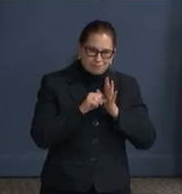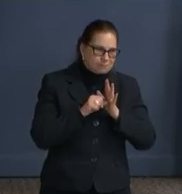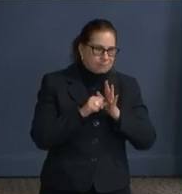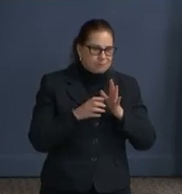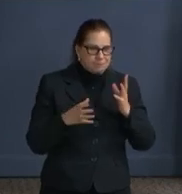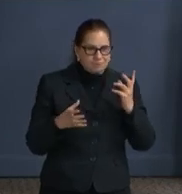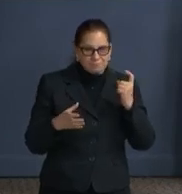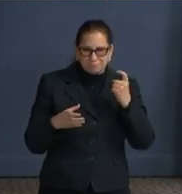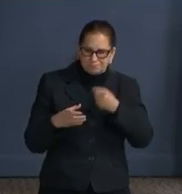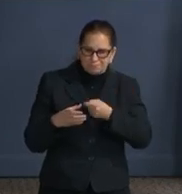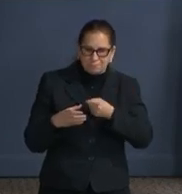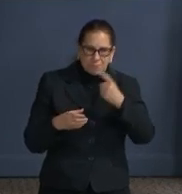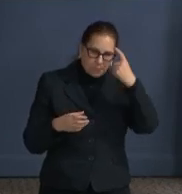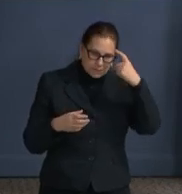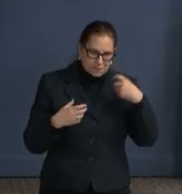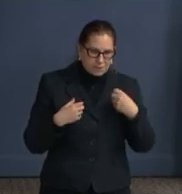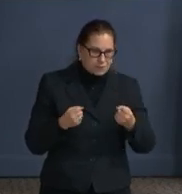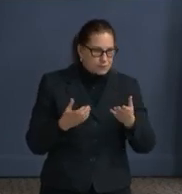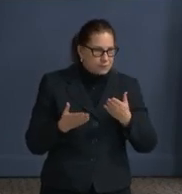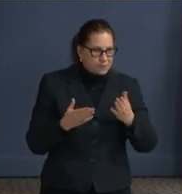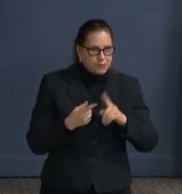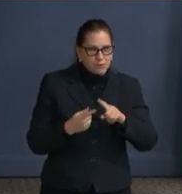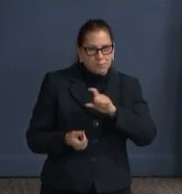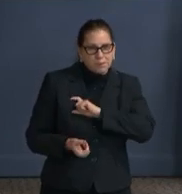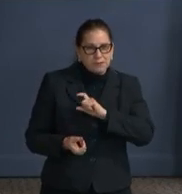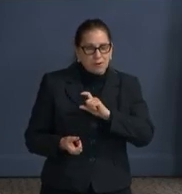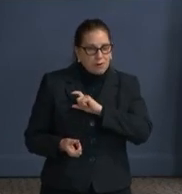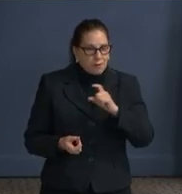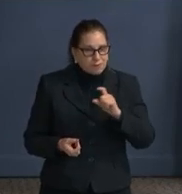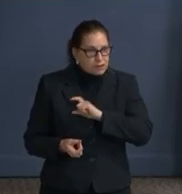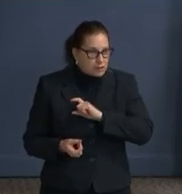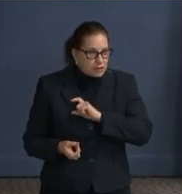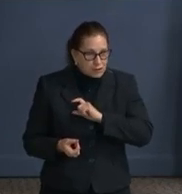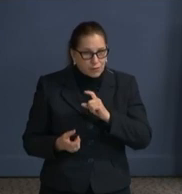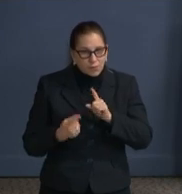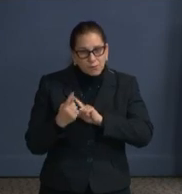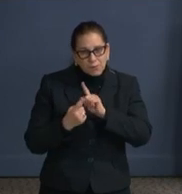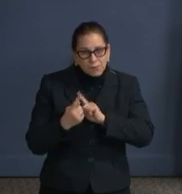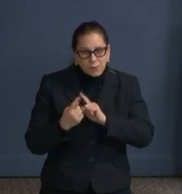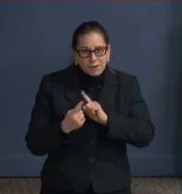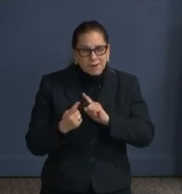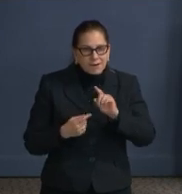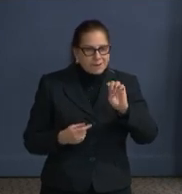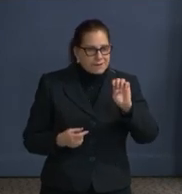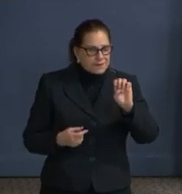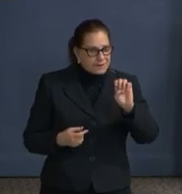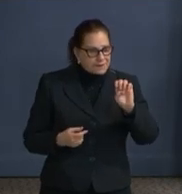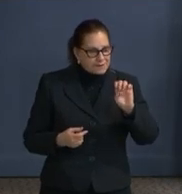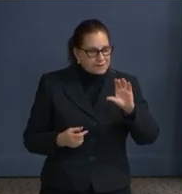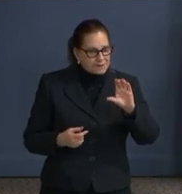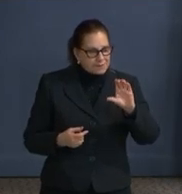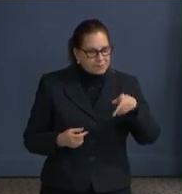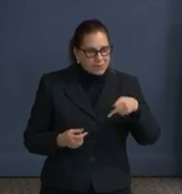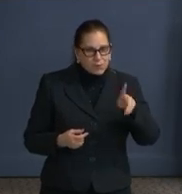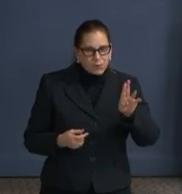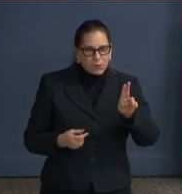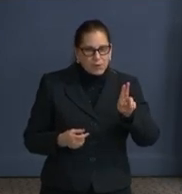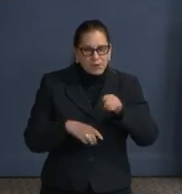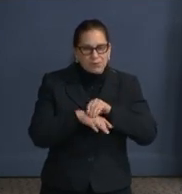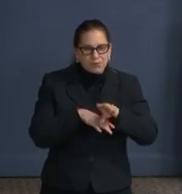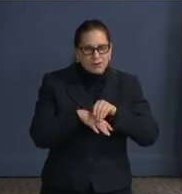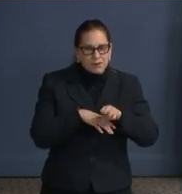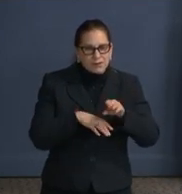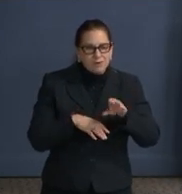officers. There has been one-on-one debriefs with the CPUs, as you may